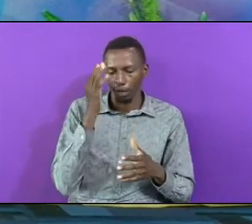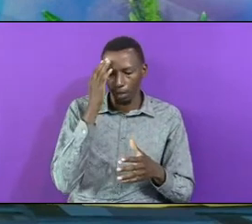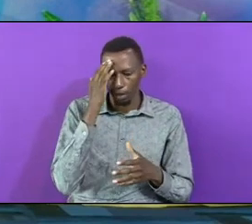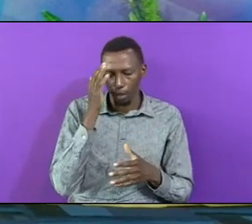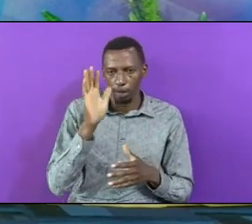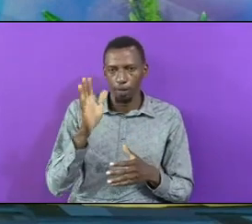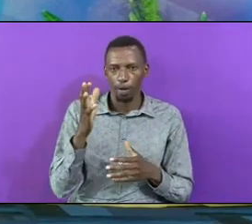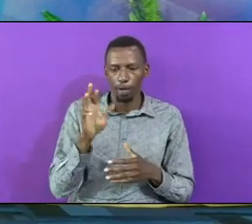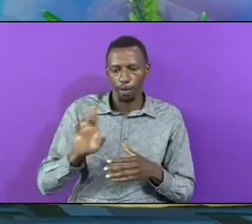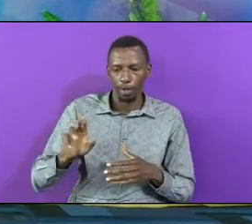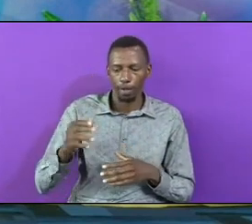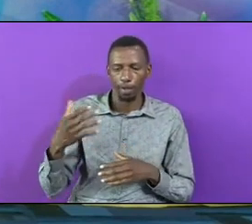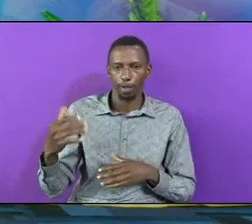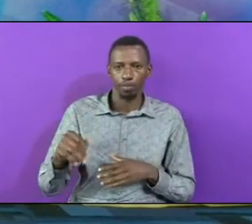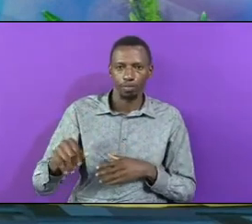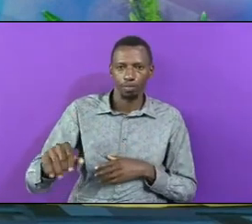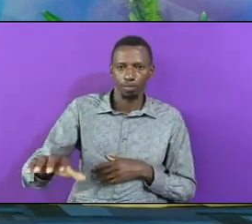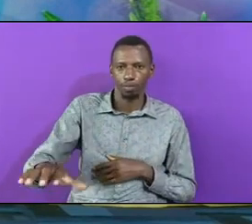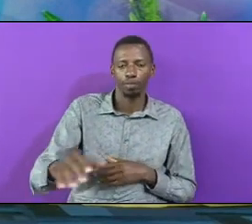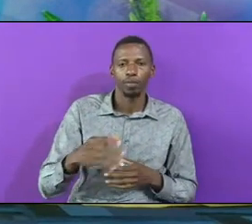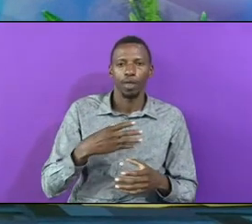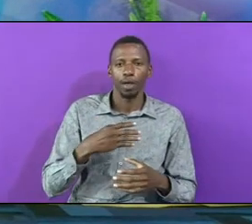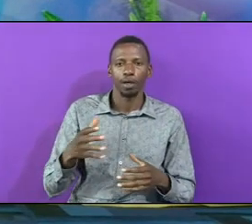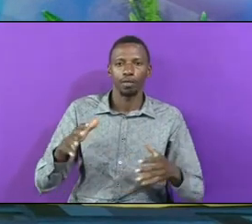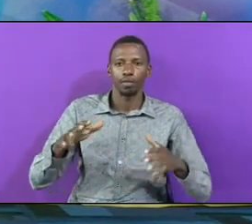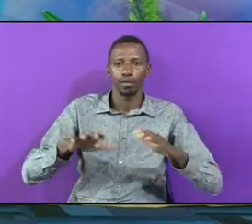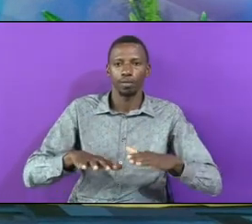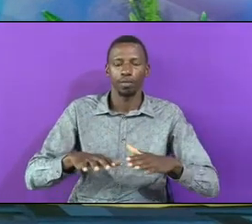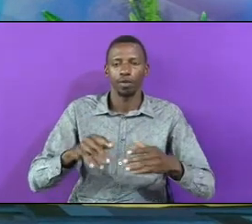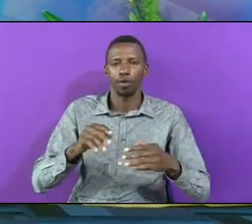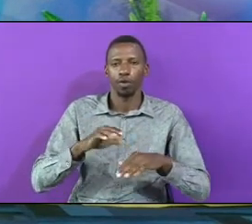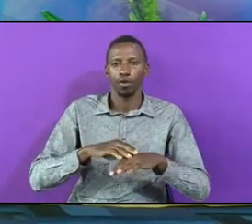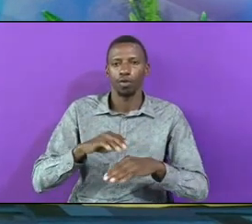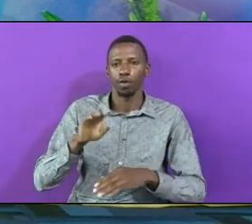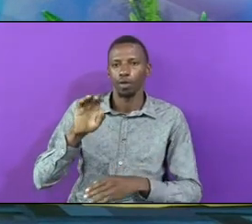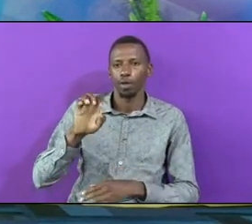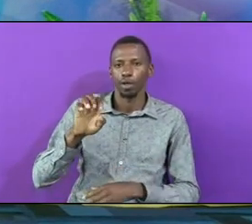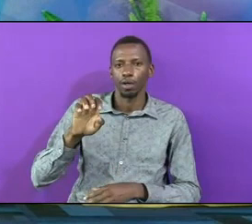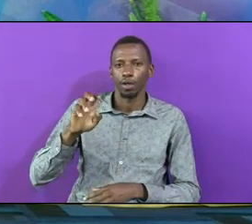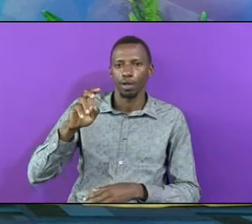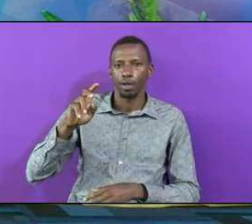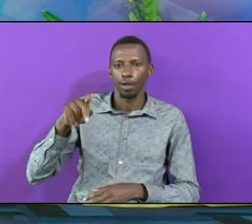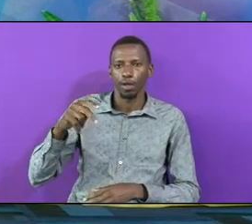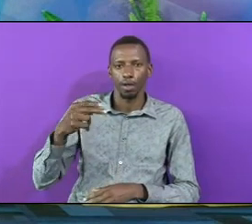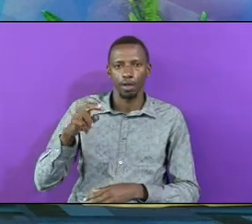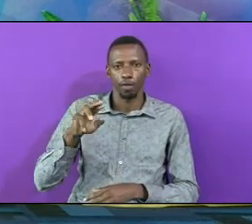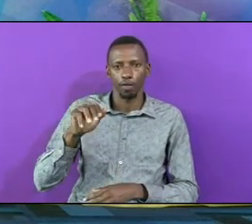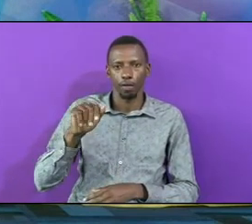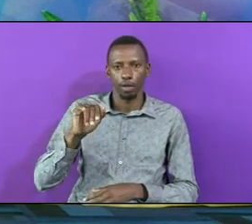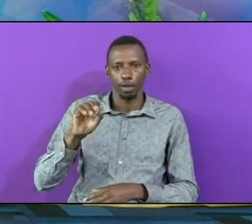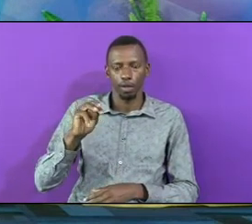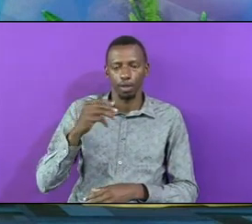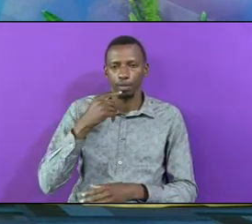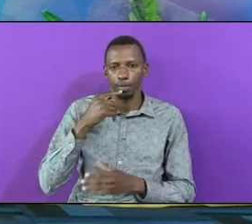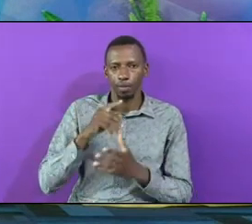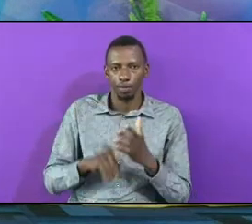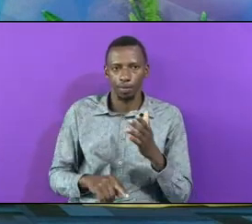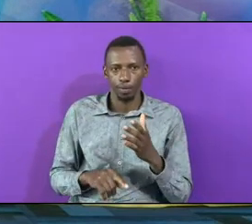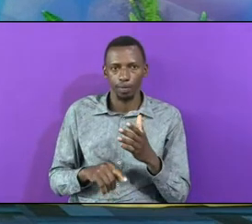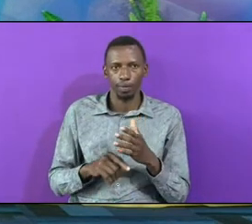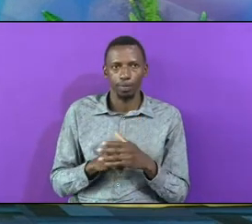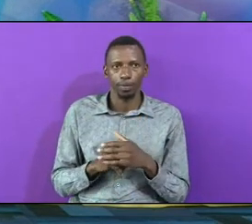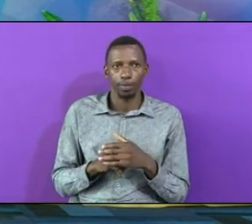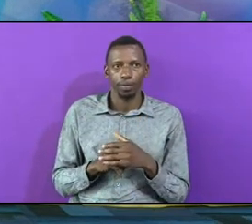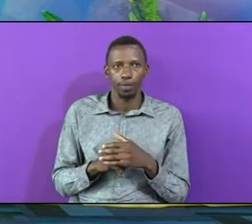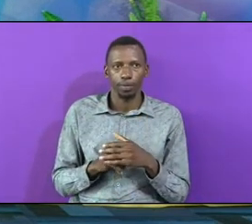Out His Right Hand And Laid It On Ephraim Said Who Was The Young And His Left Hand On Manasseh